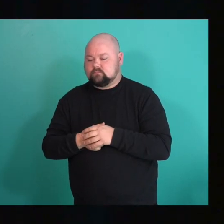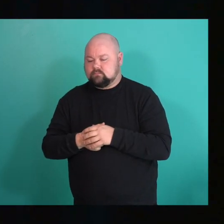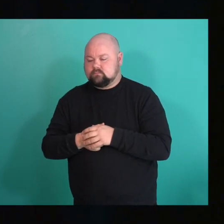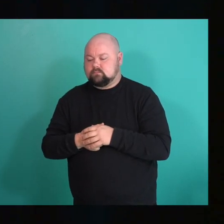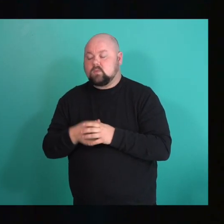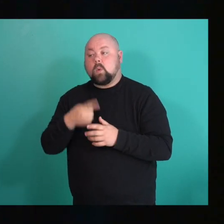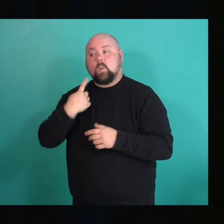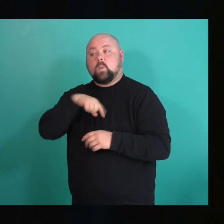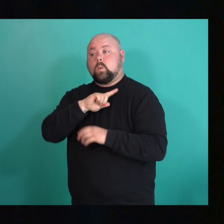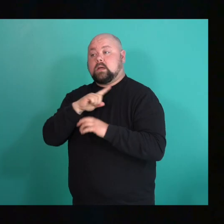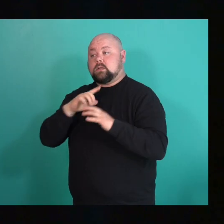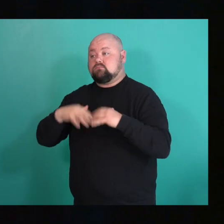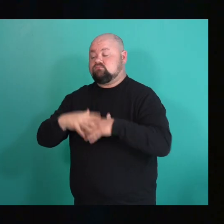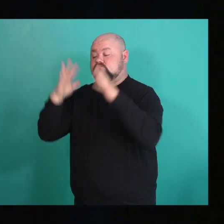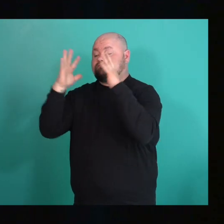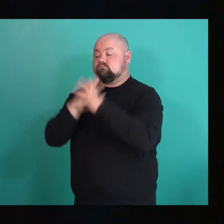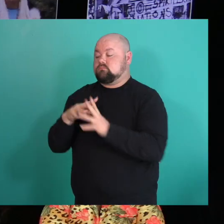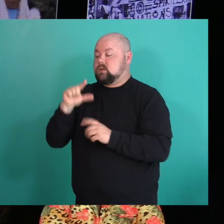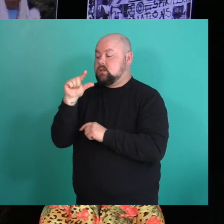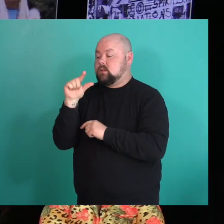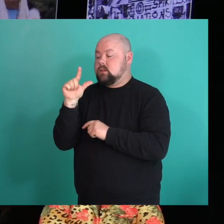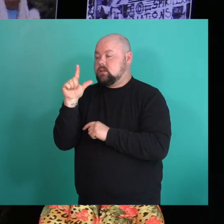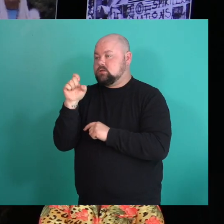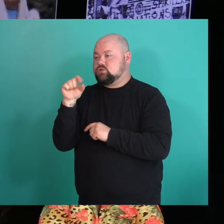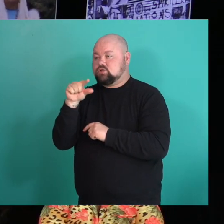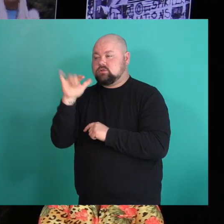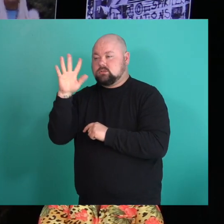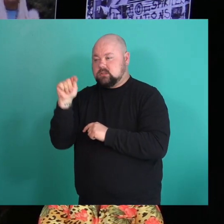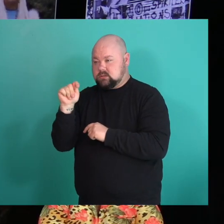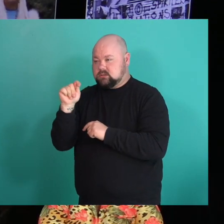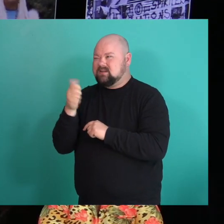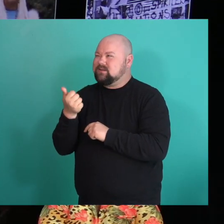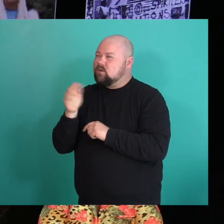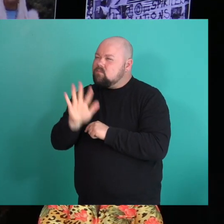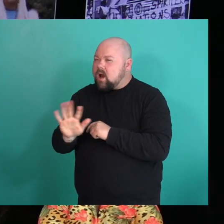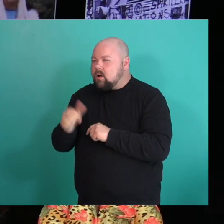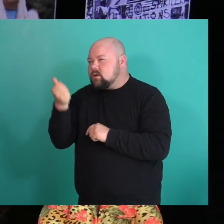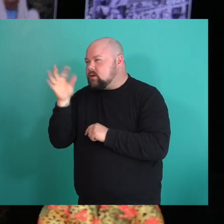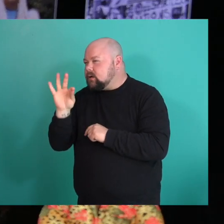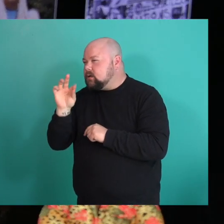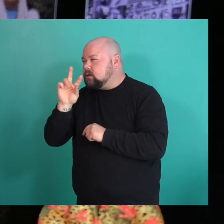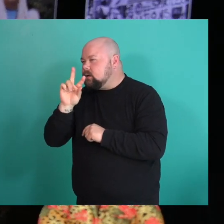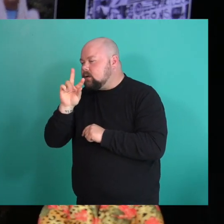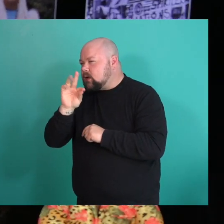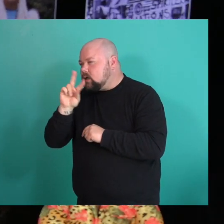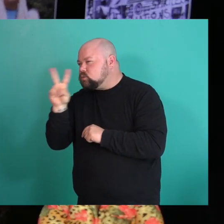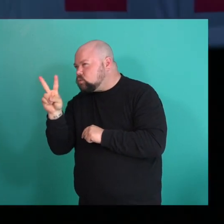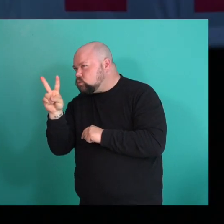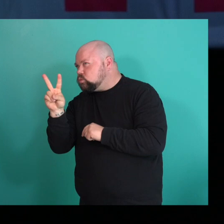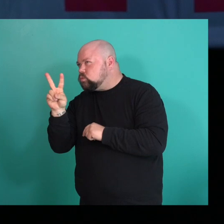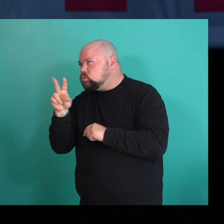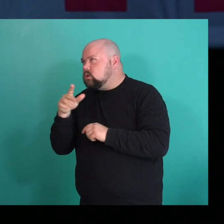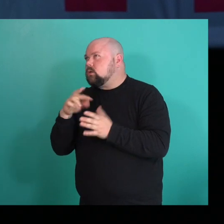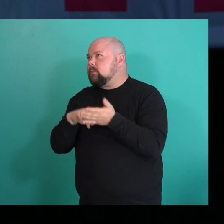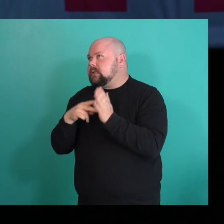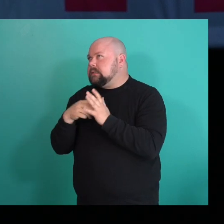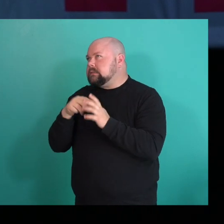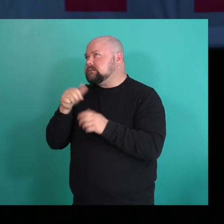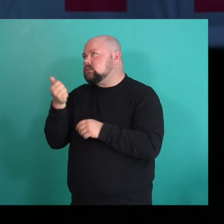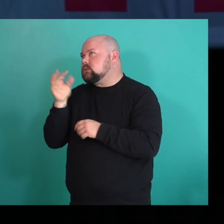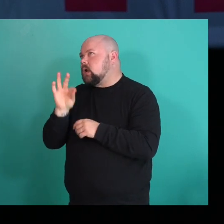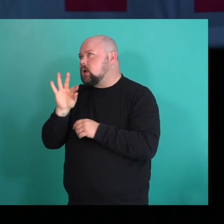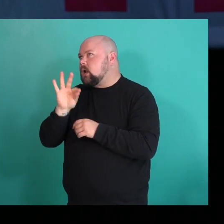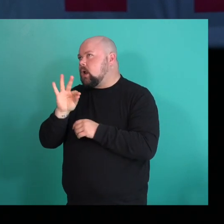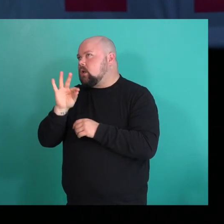in 1992, 93. And so it it was it would have been like 93, 94. And we came